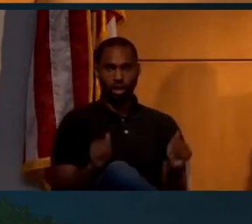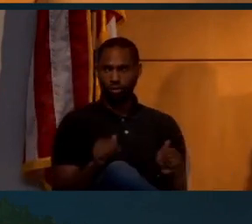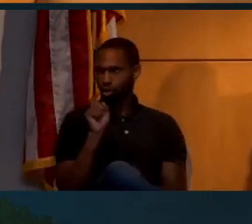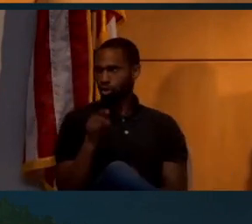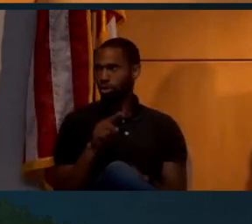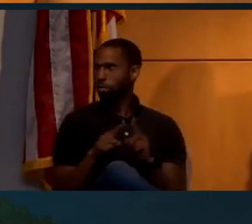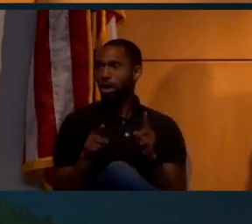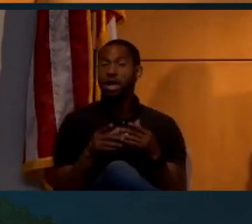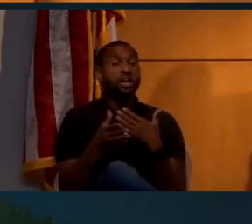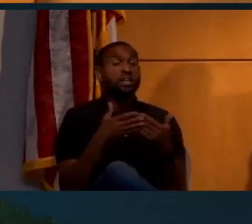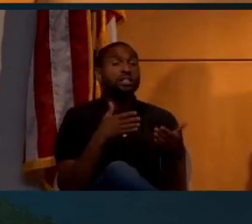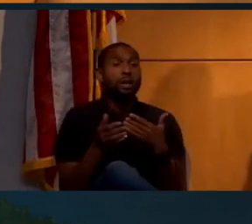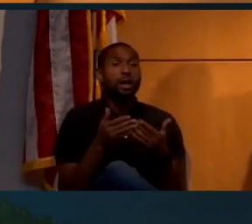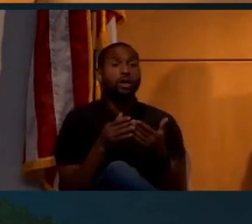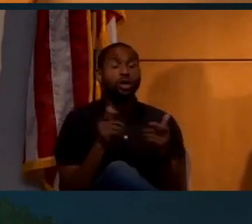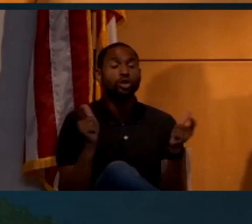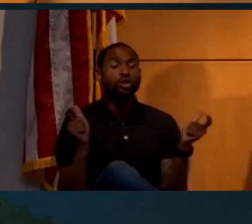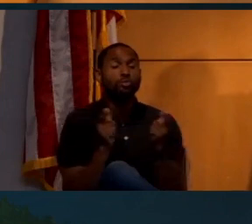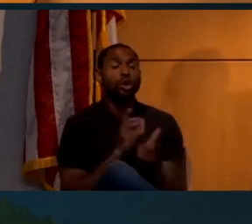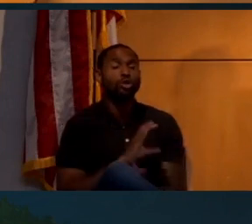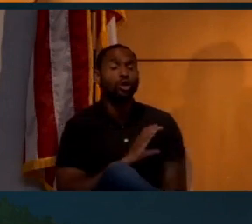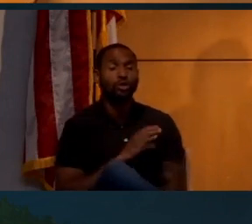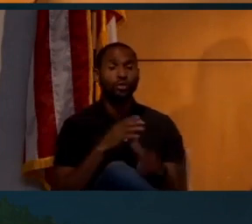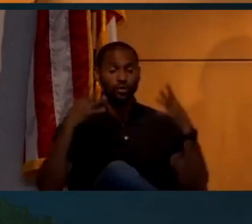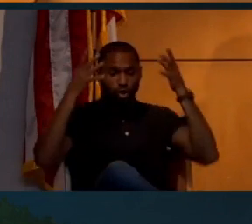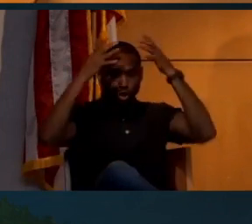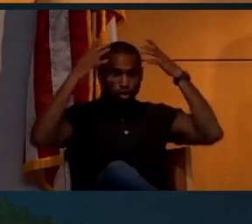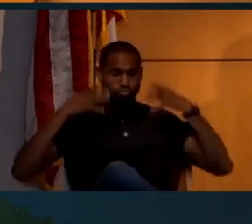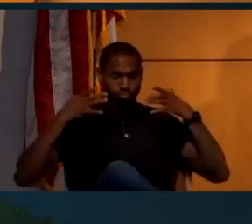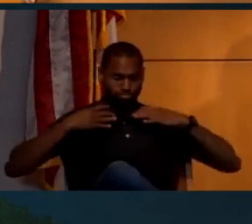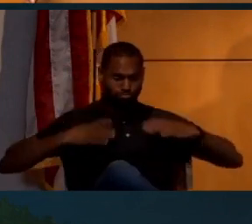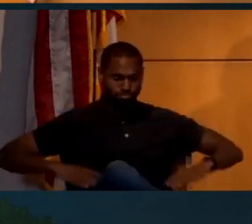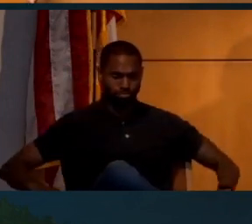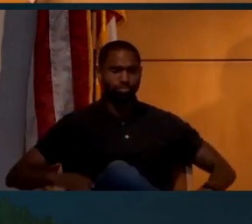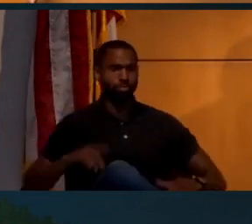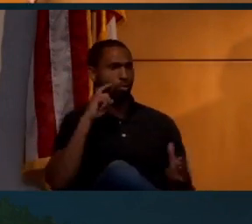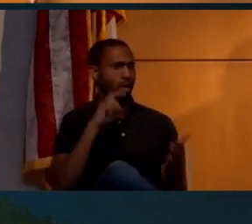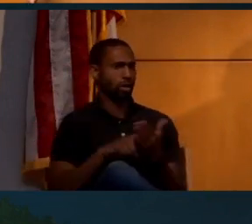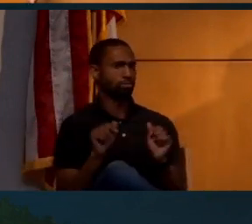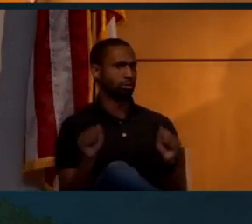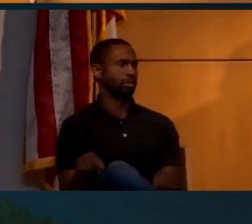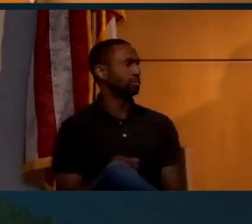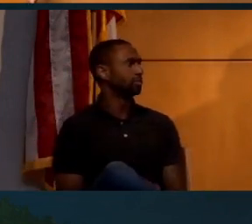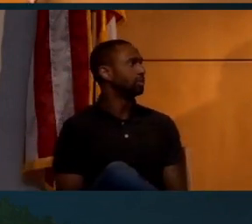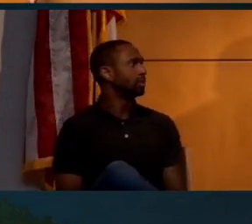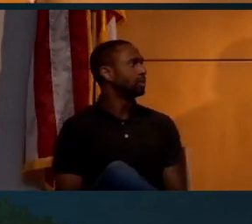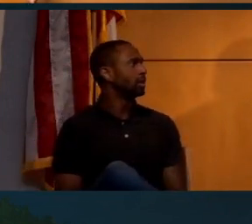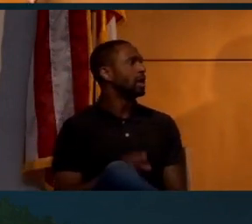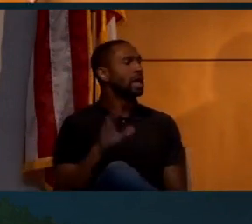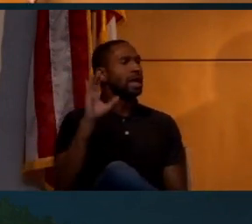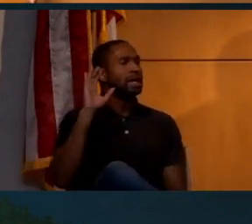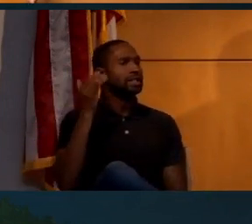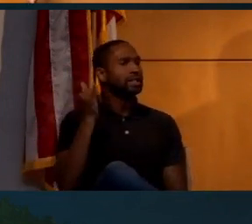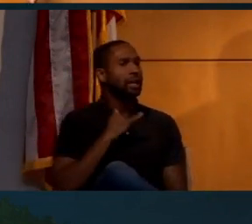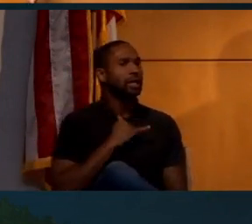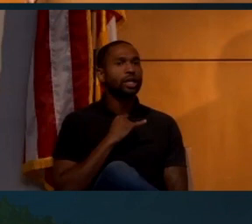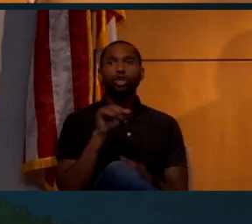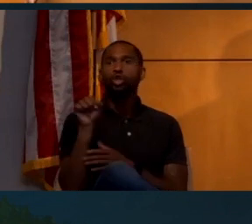even the smallest characteristics of his suit are recognizable. It seems like he's standing in the spotlight.